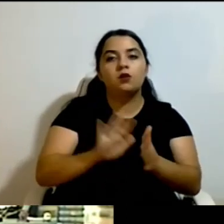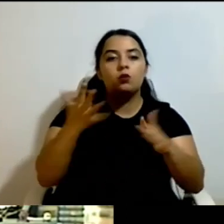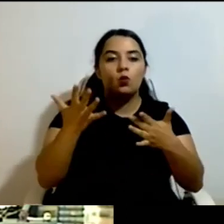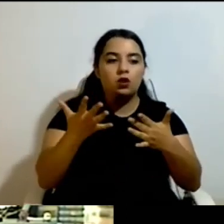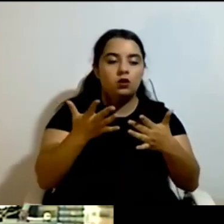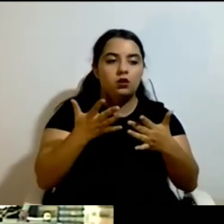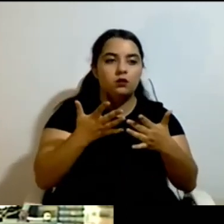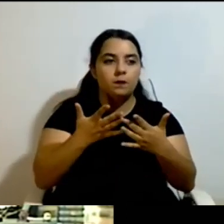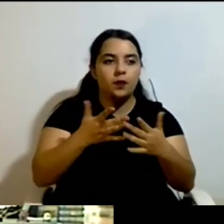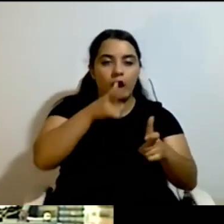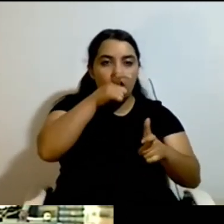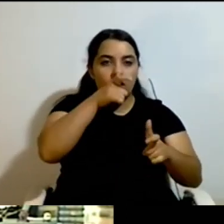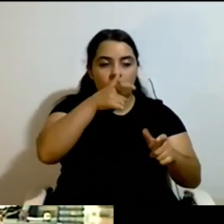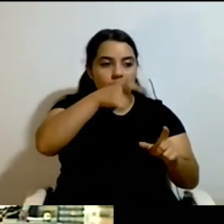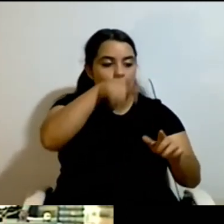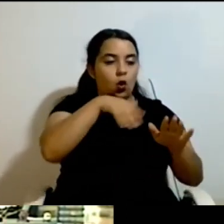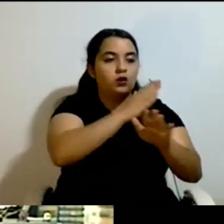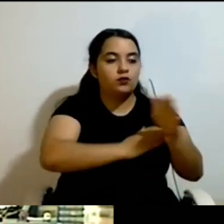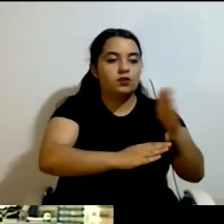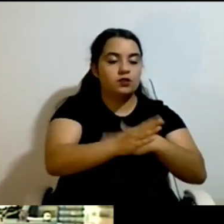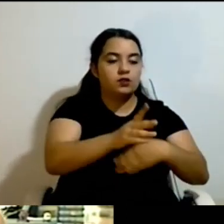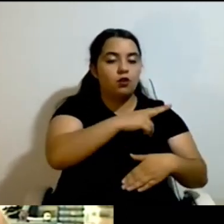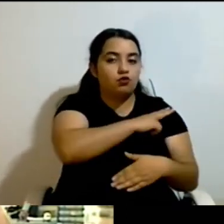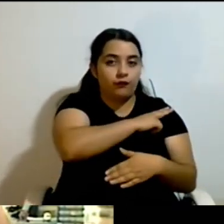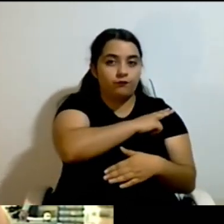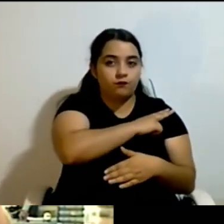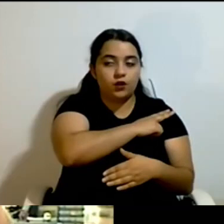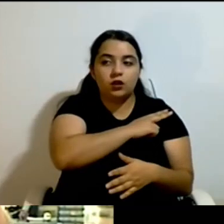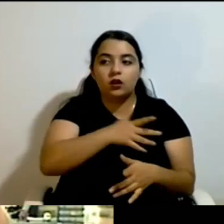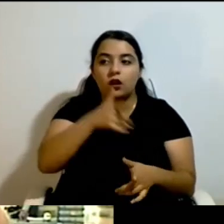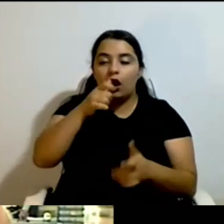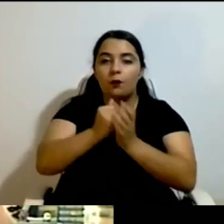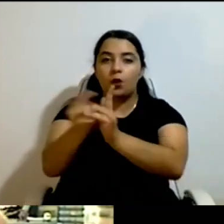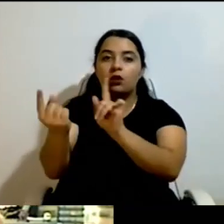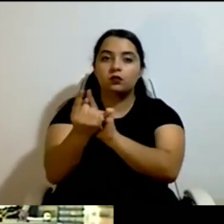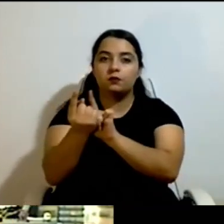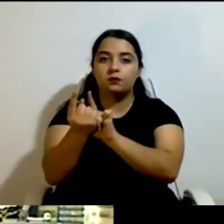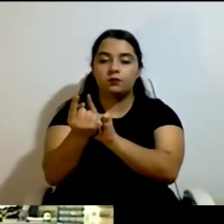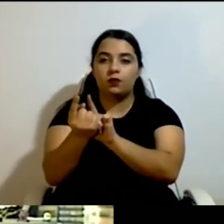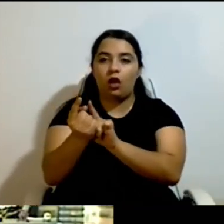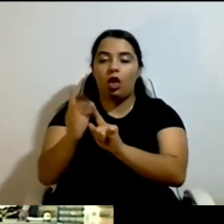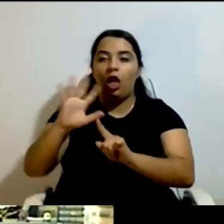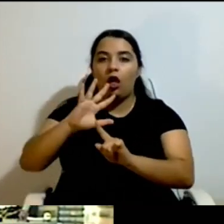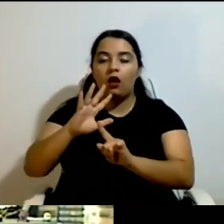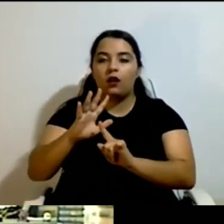So since we fought for that, it turned out against us for those people who need